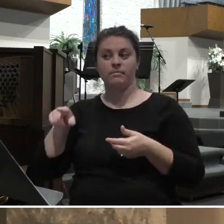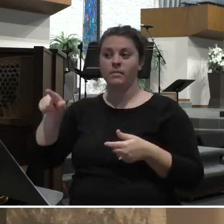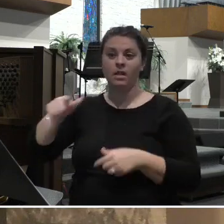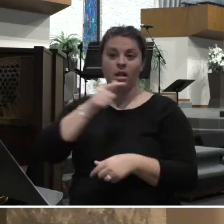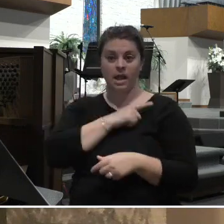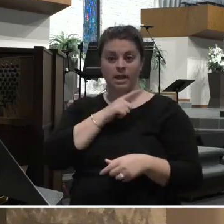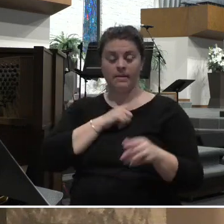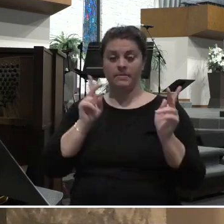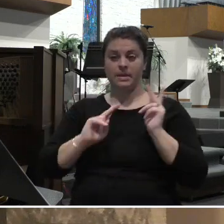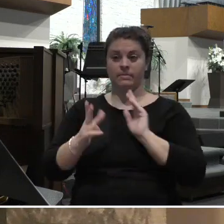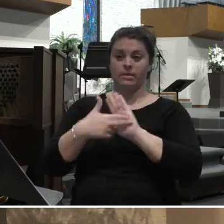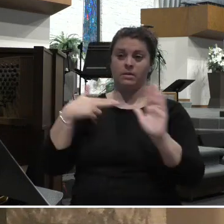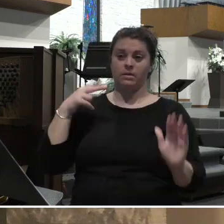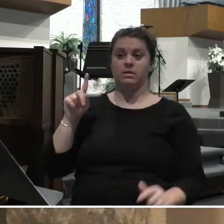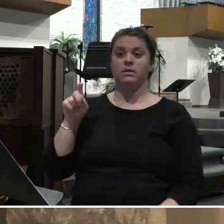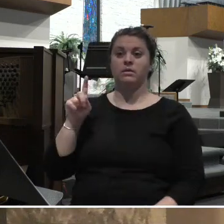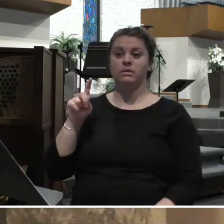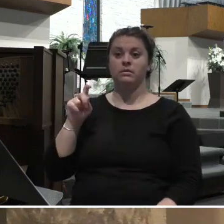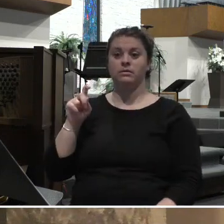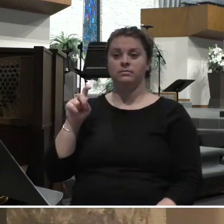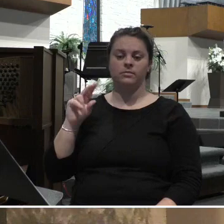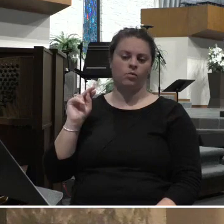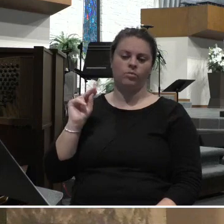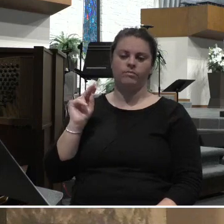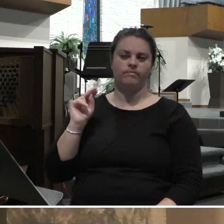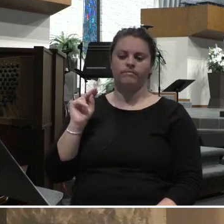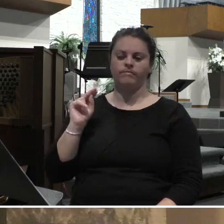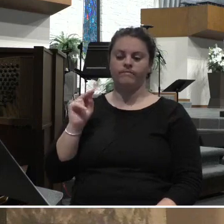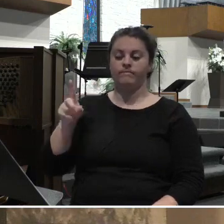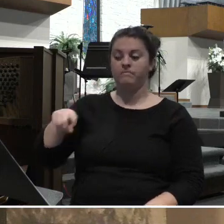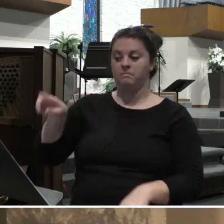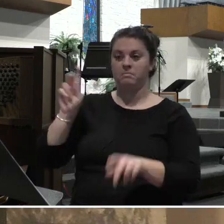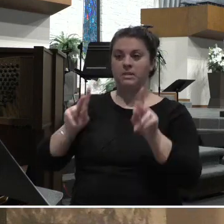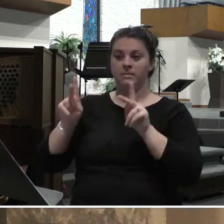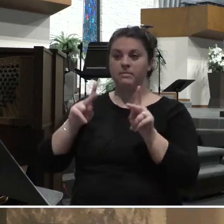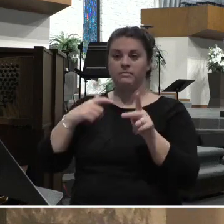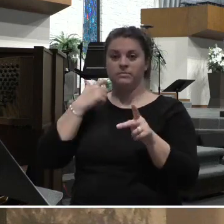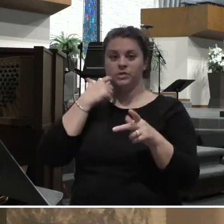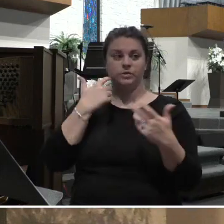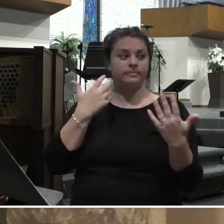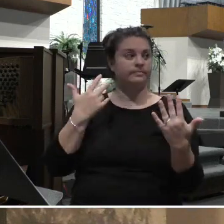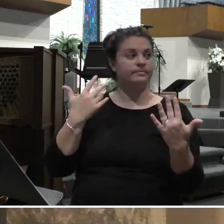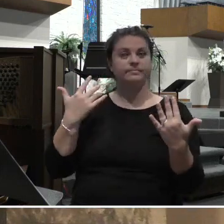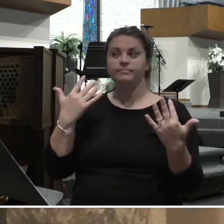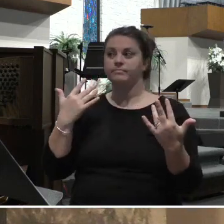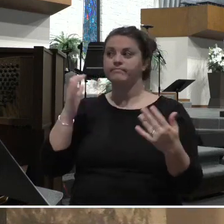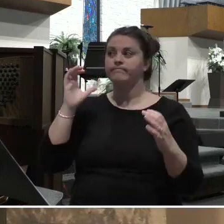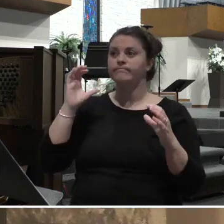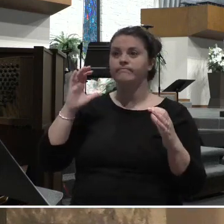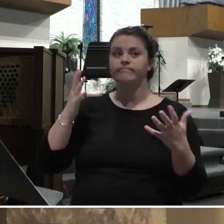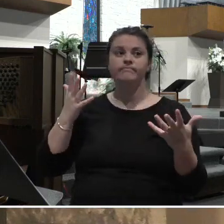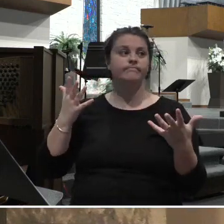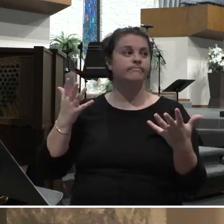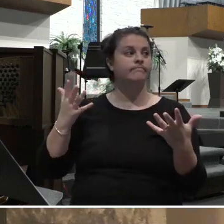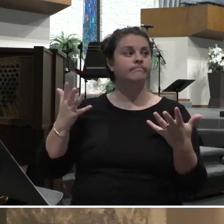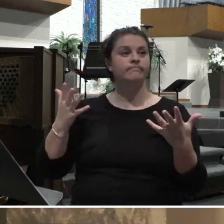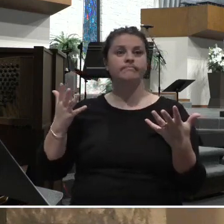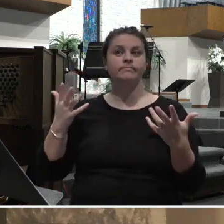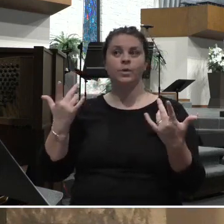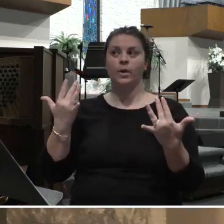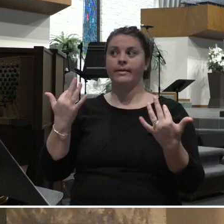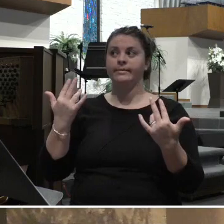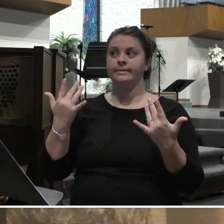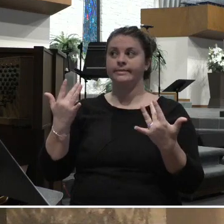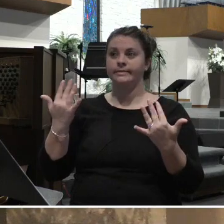people, but rather people who could not find an employment. And then